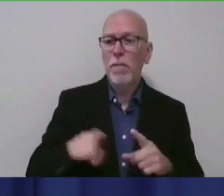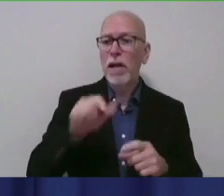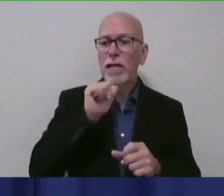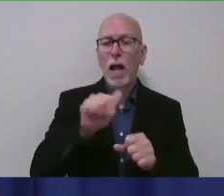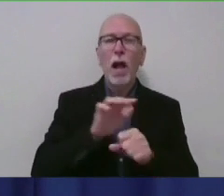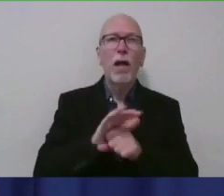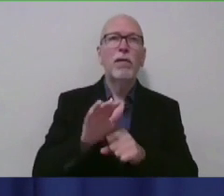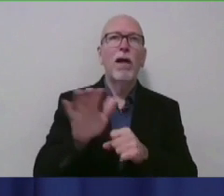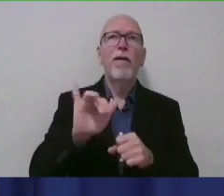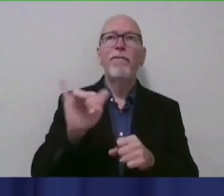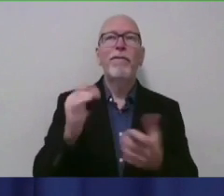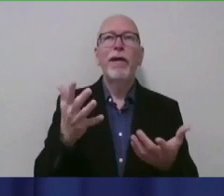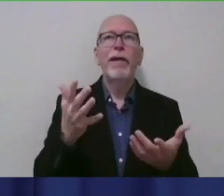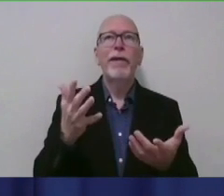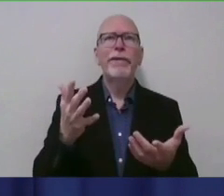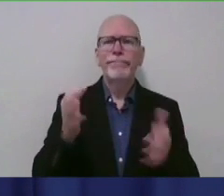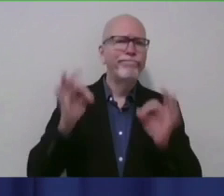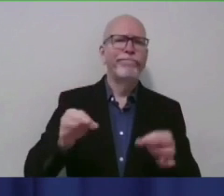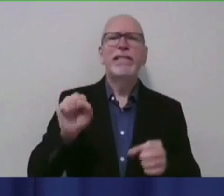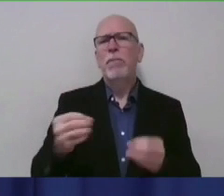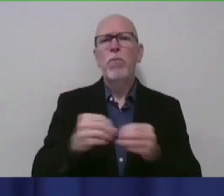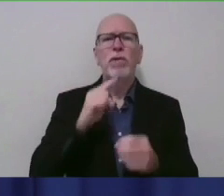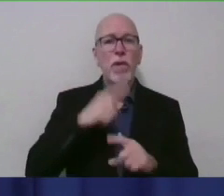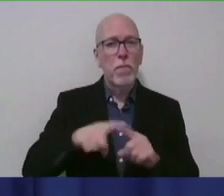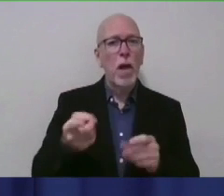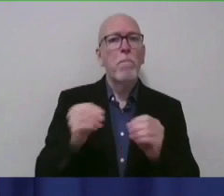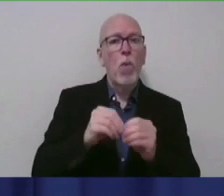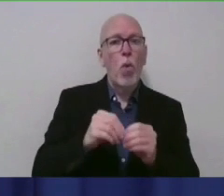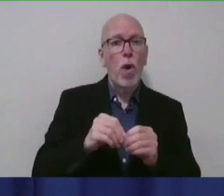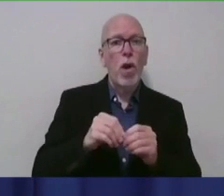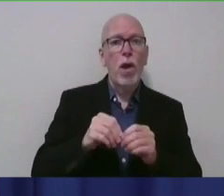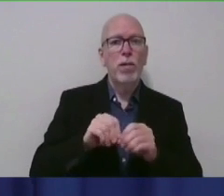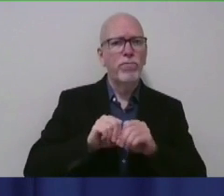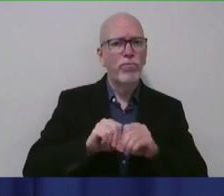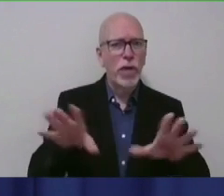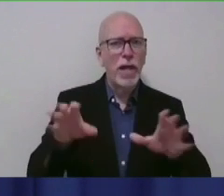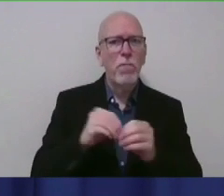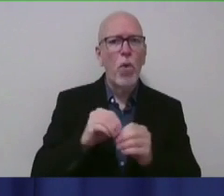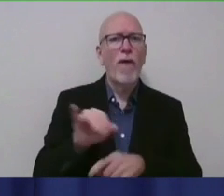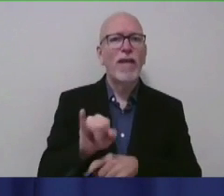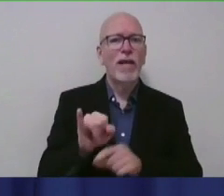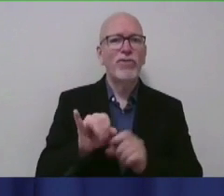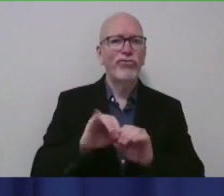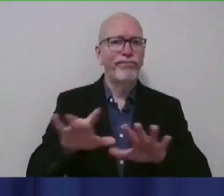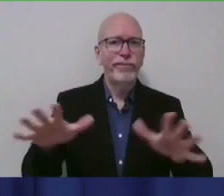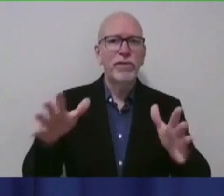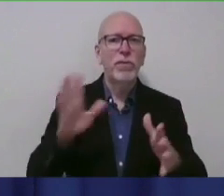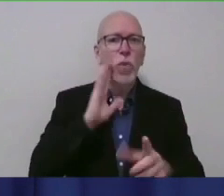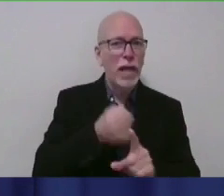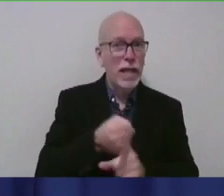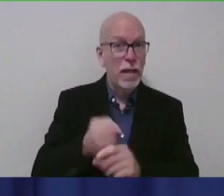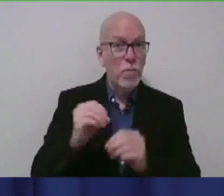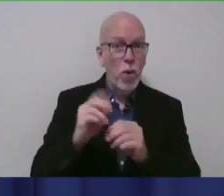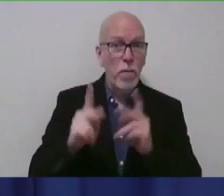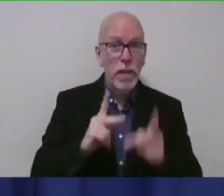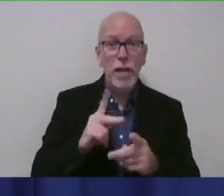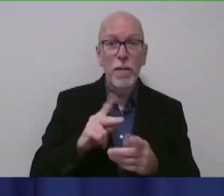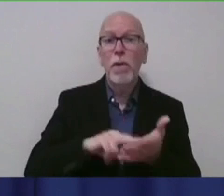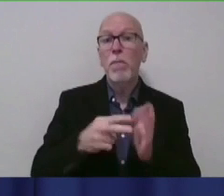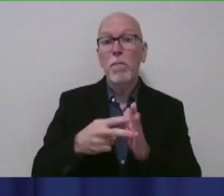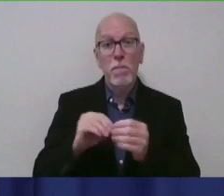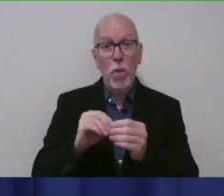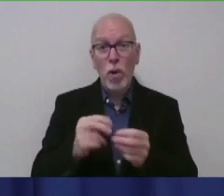say definitively. But just in the fact that it's more infectious and it will infect more people, then we will see more cases of hospitalization and,